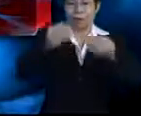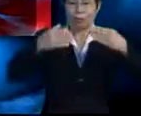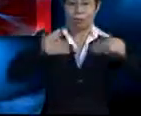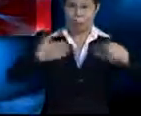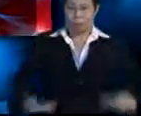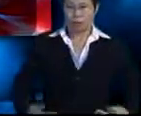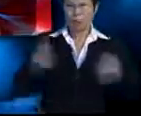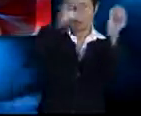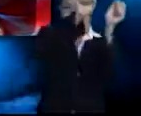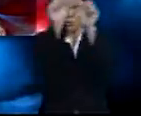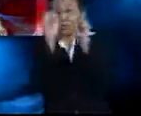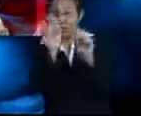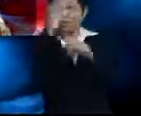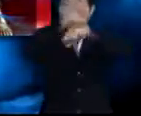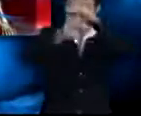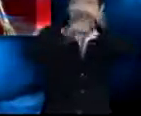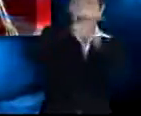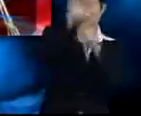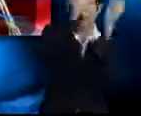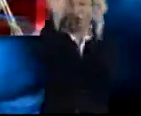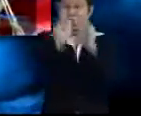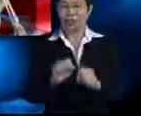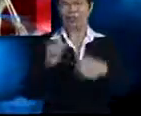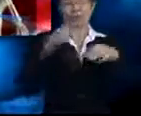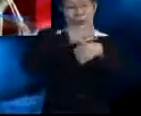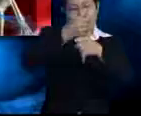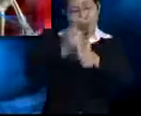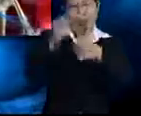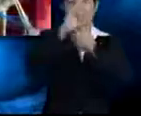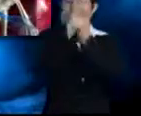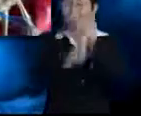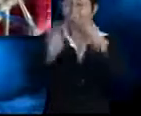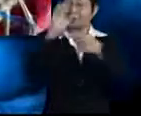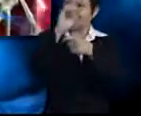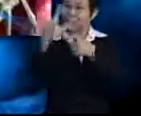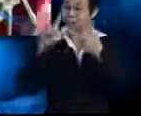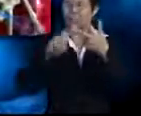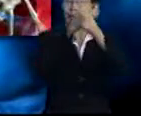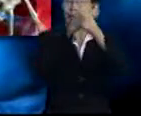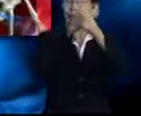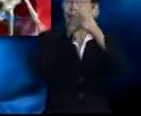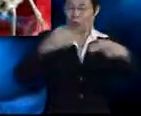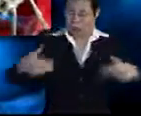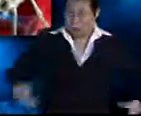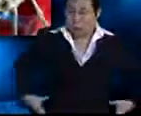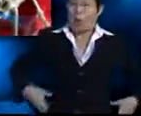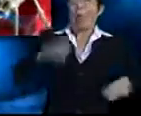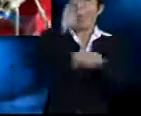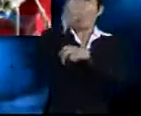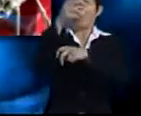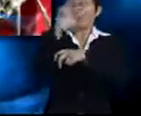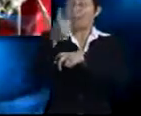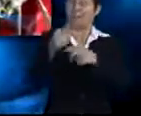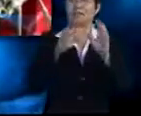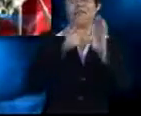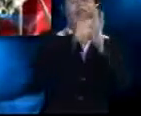body its structure and shape, to produce blood cells, to protect soft organs of the body such as